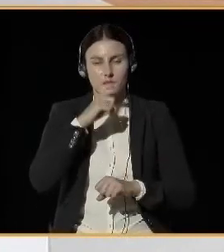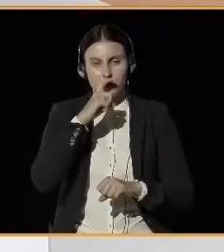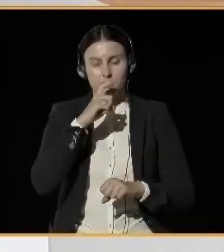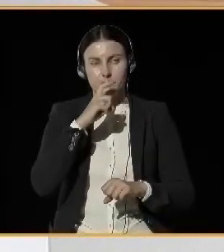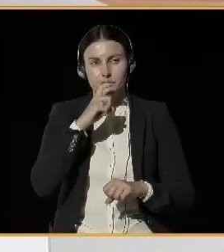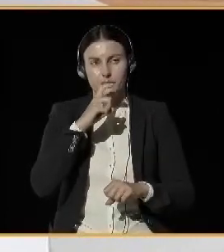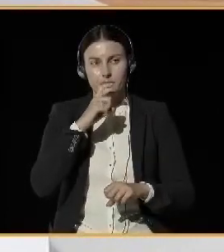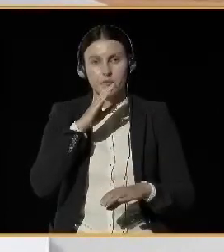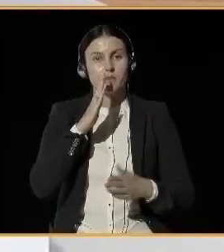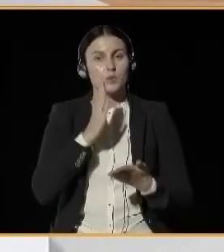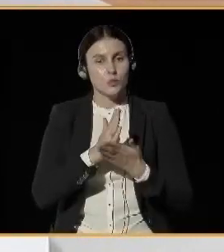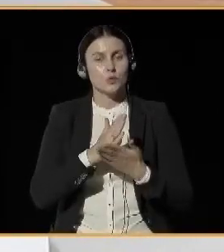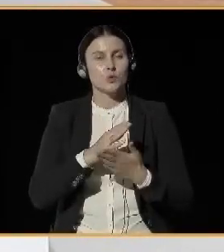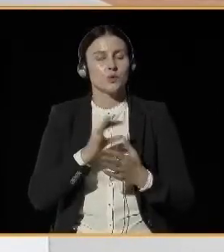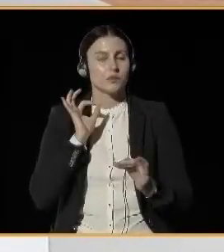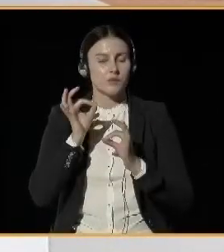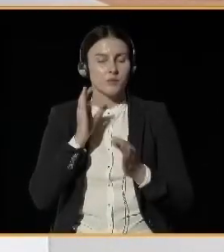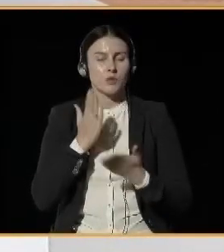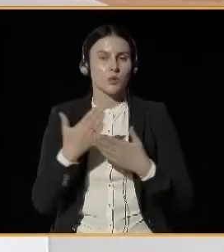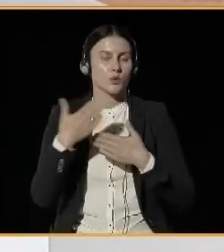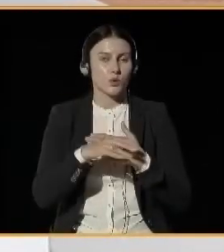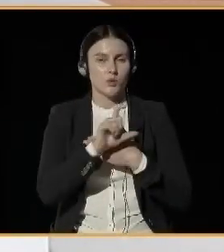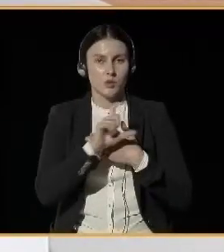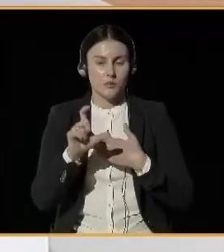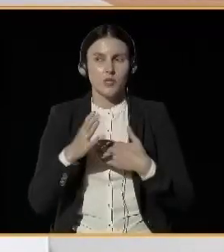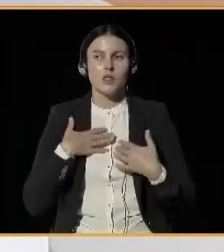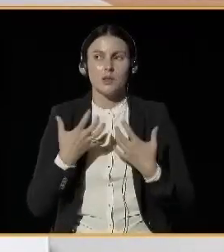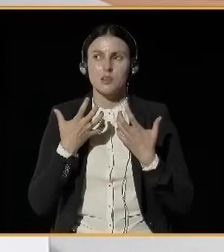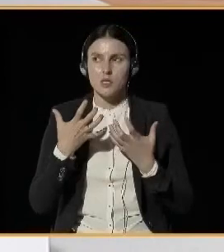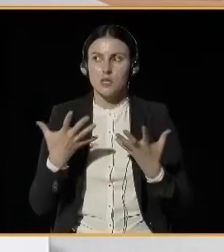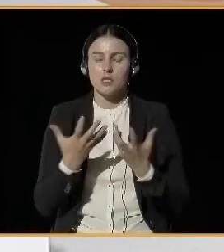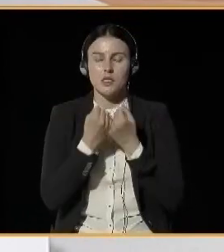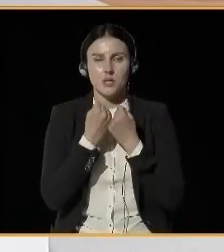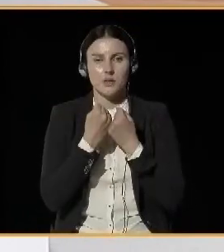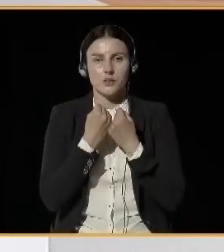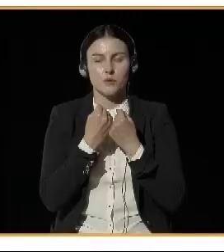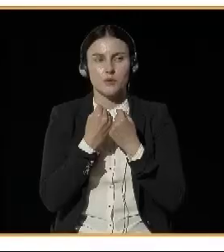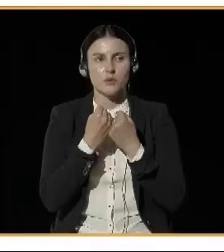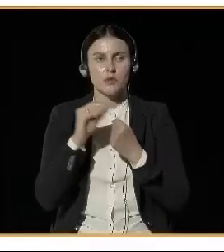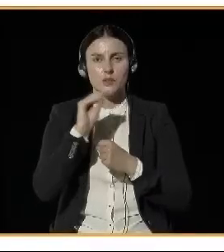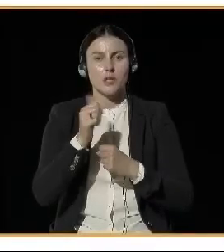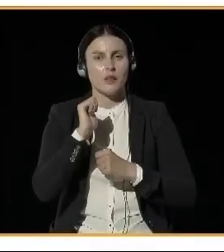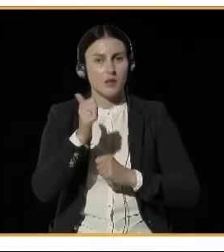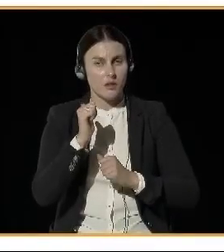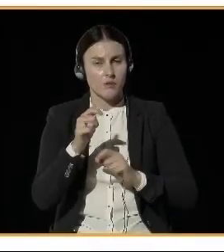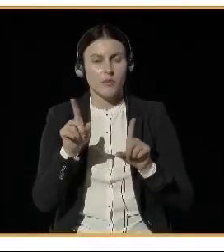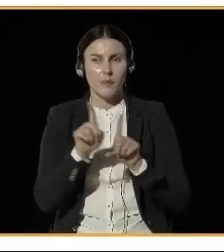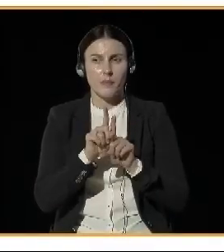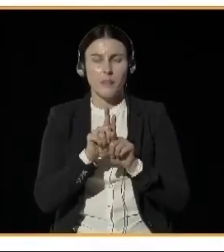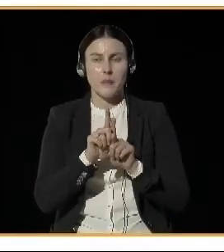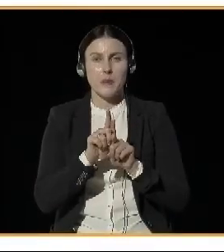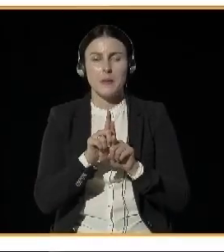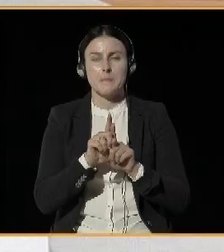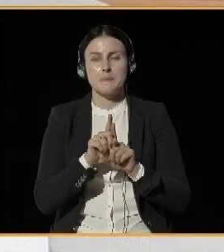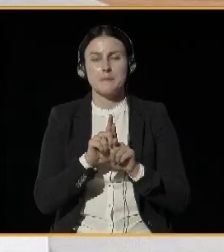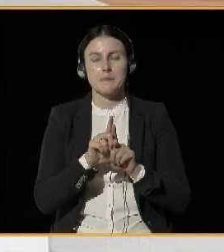find our experts in FUA. It might be a bit harder with the experts from Norway and Iceland, but with the rest, you can still talk